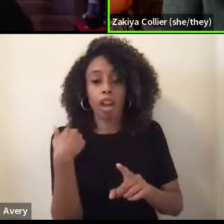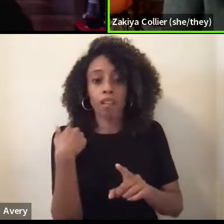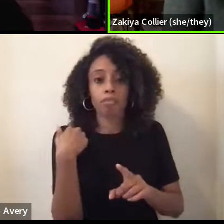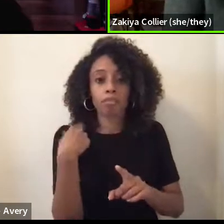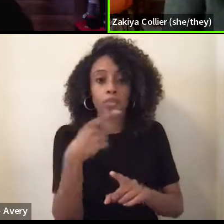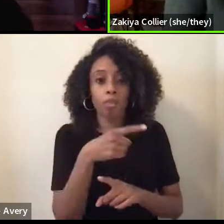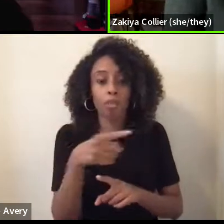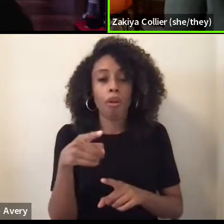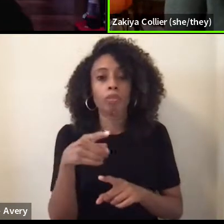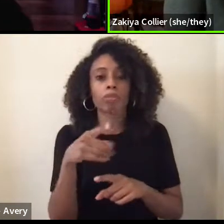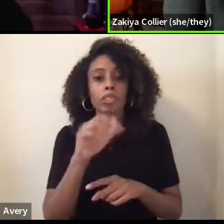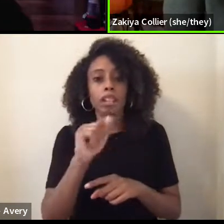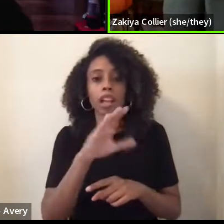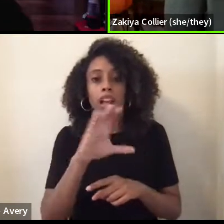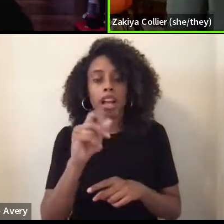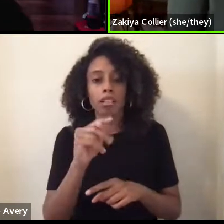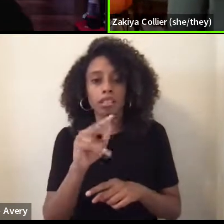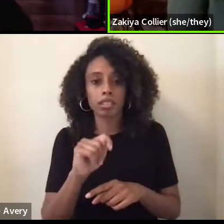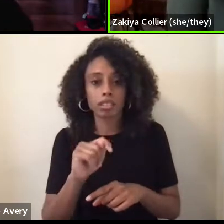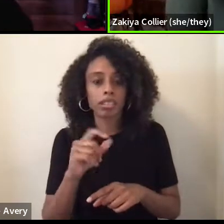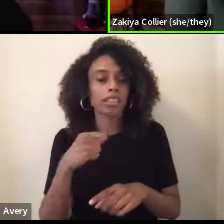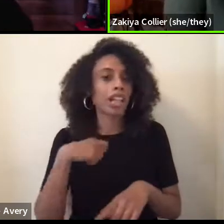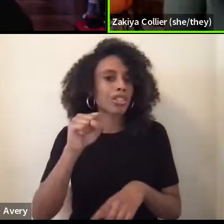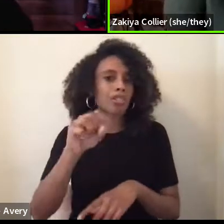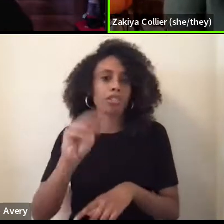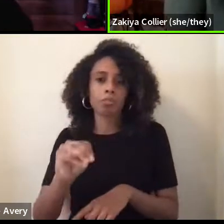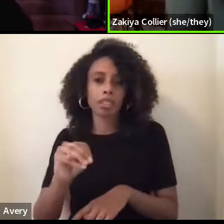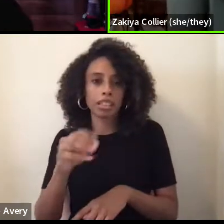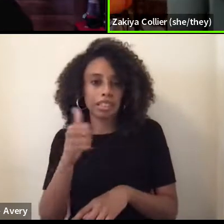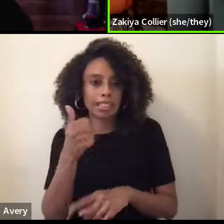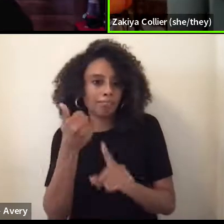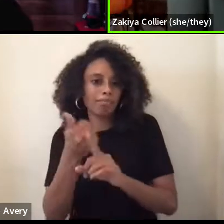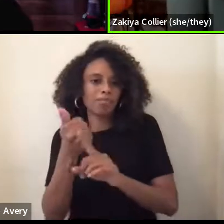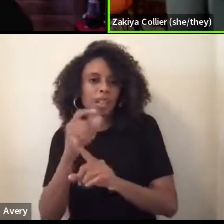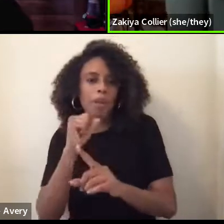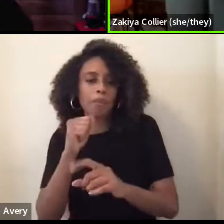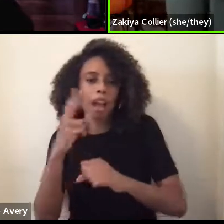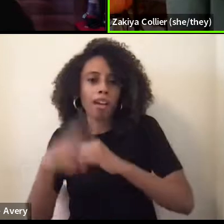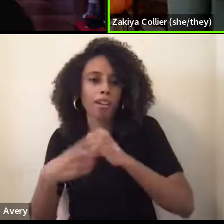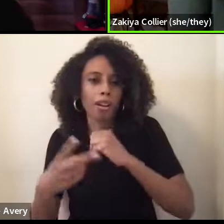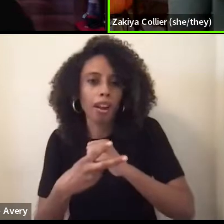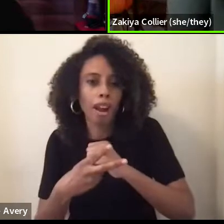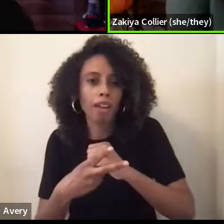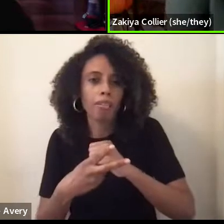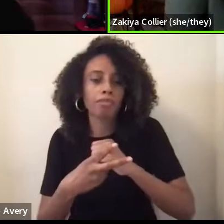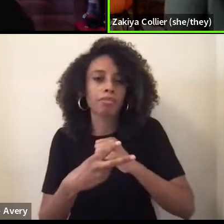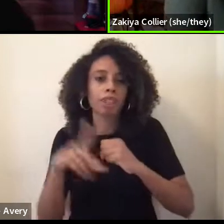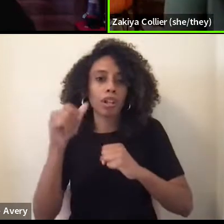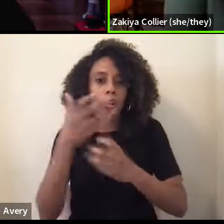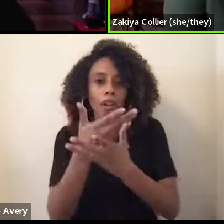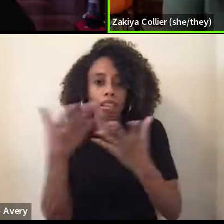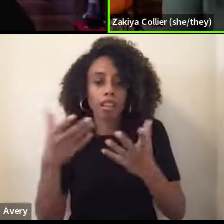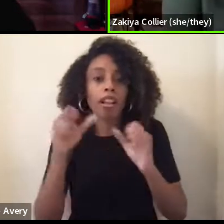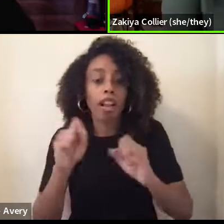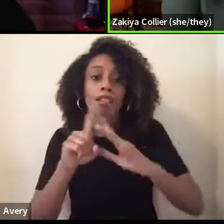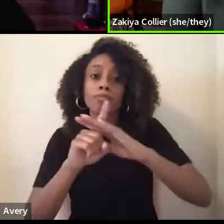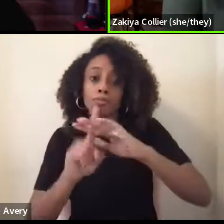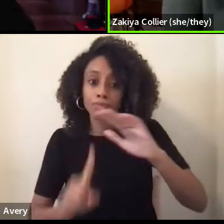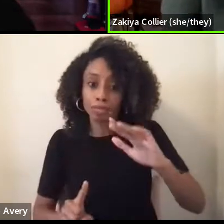uh, social media itself is not an archive and, uh, your materials can disappear